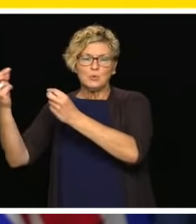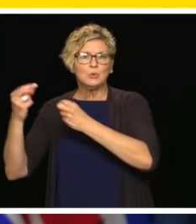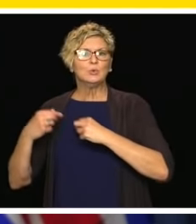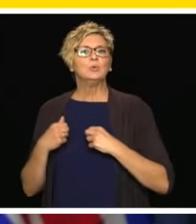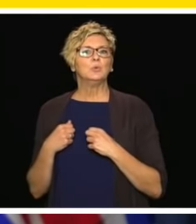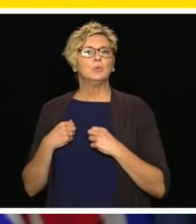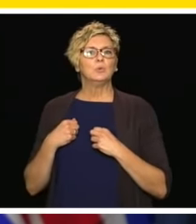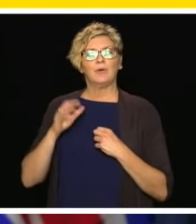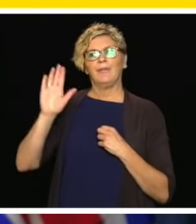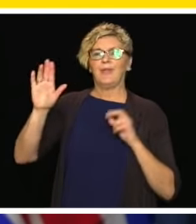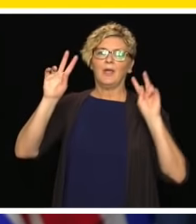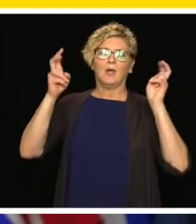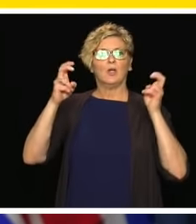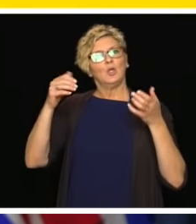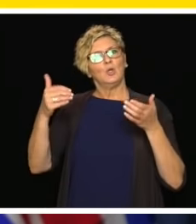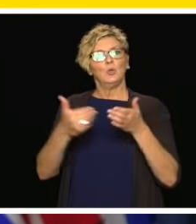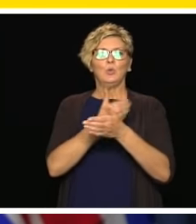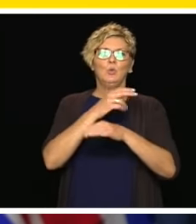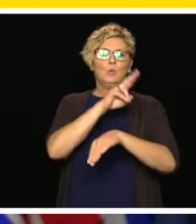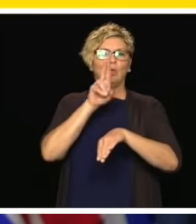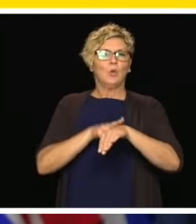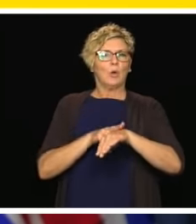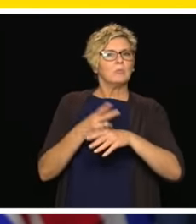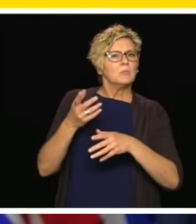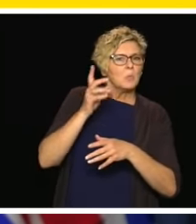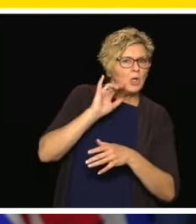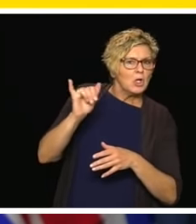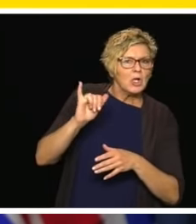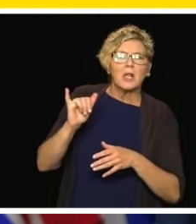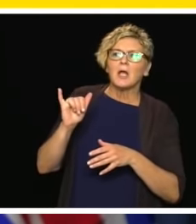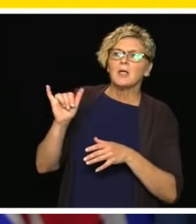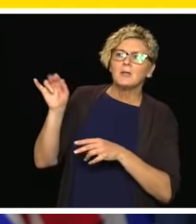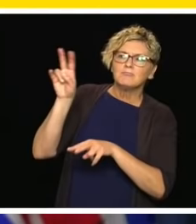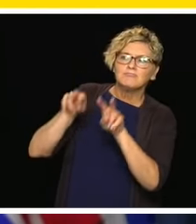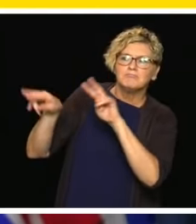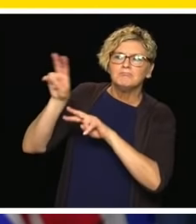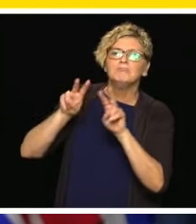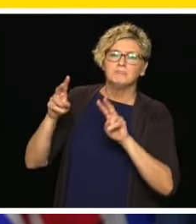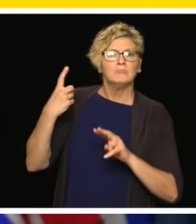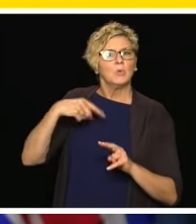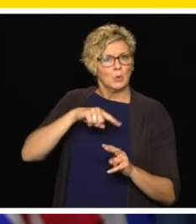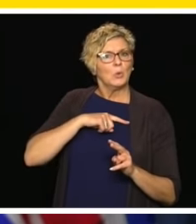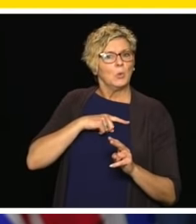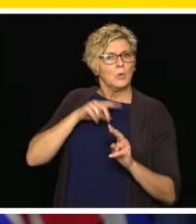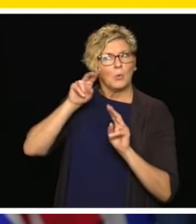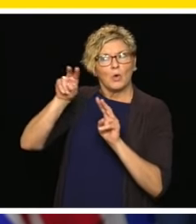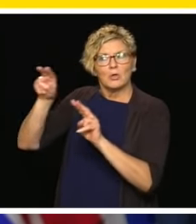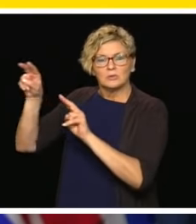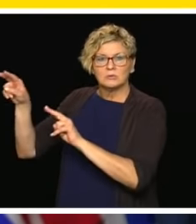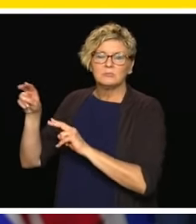an idea of what the quote-unquote news normal looks like in a physically distant safe school environment and how